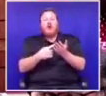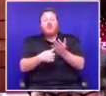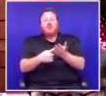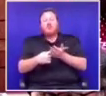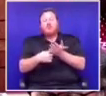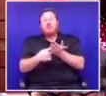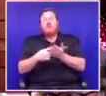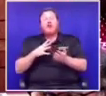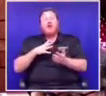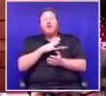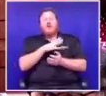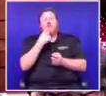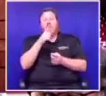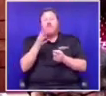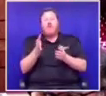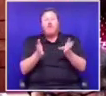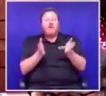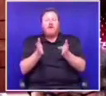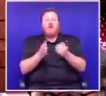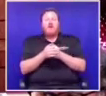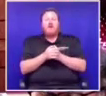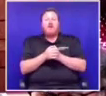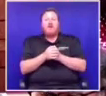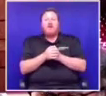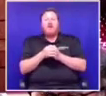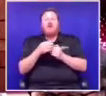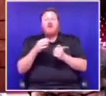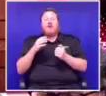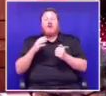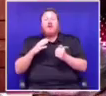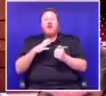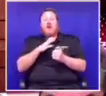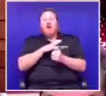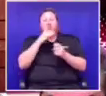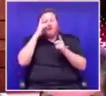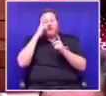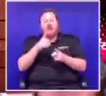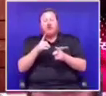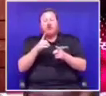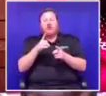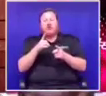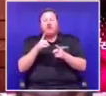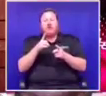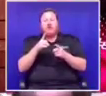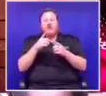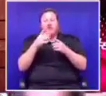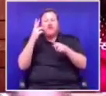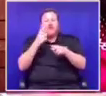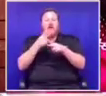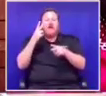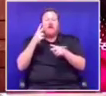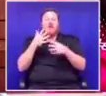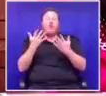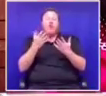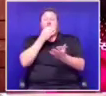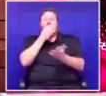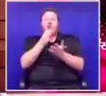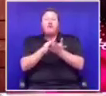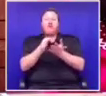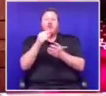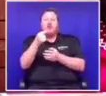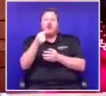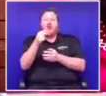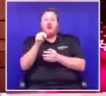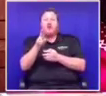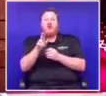Whether the council decision would be binding or taken as a recommendation by members of the GNU.